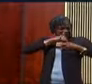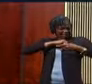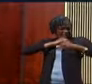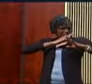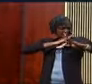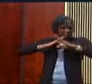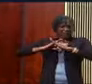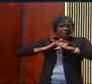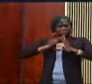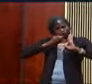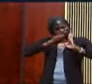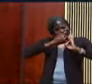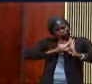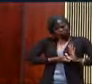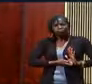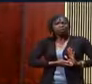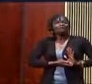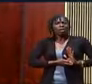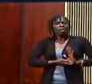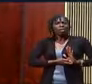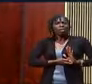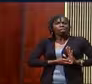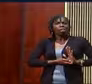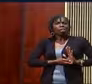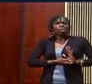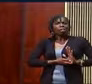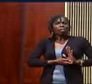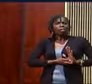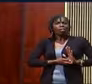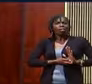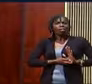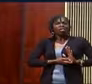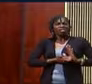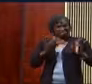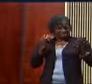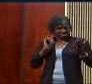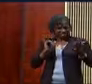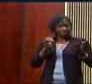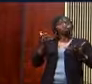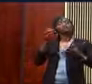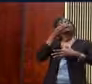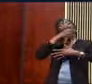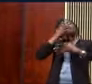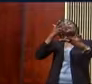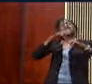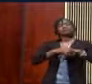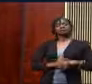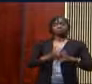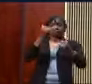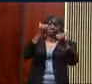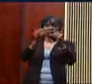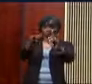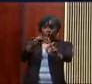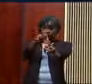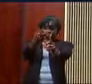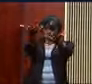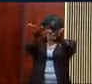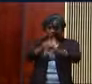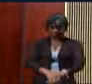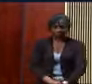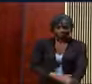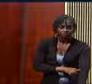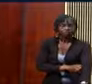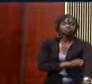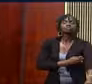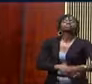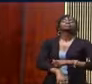the way of what you want to do in my life. I got to quit. I've held y'all too long. In the final analysis, watch the text.